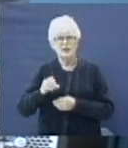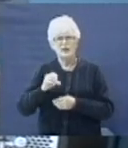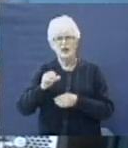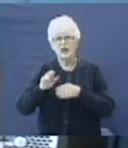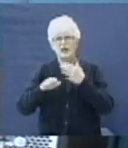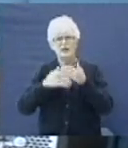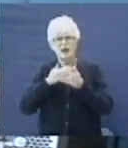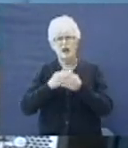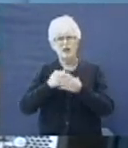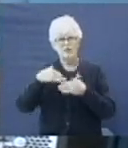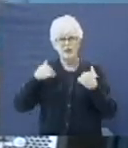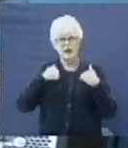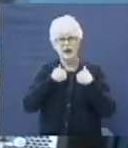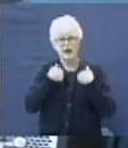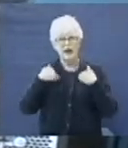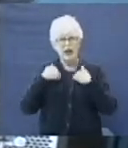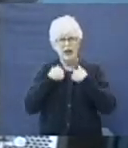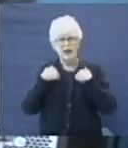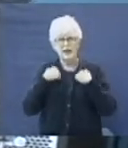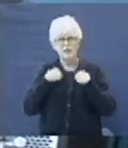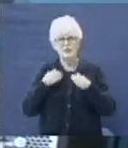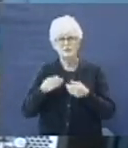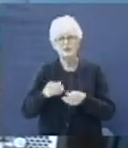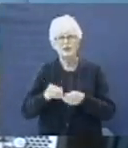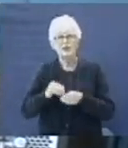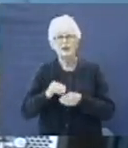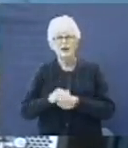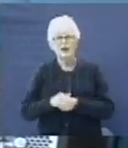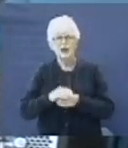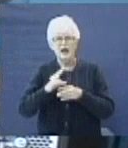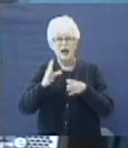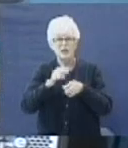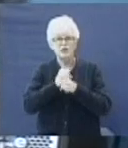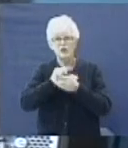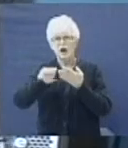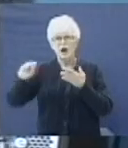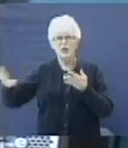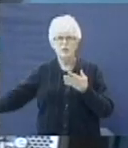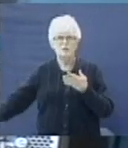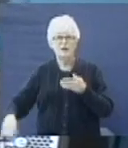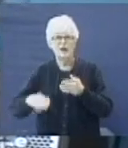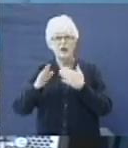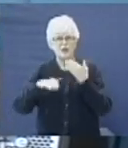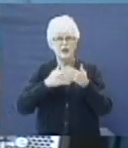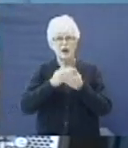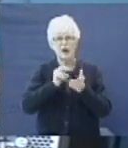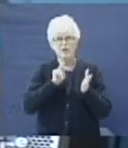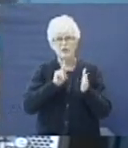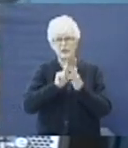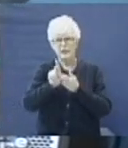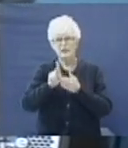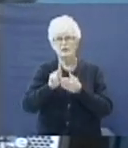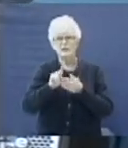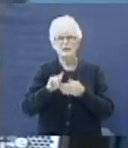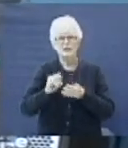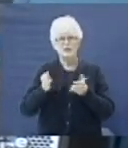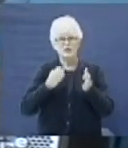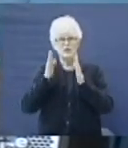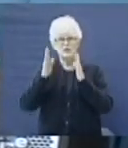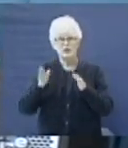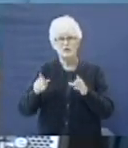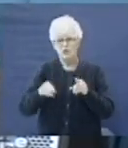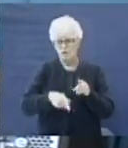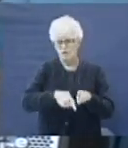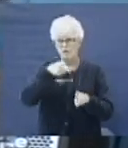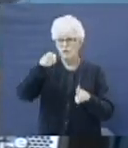asses feeding beside them. And the Sabaeans fell upon them and took them away. I have slain the servants with the